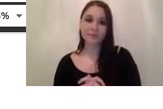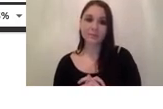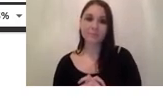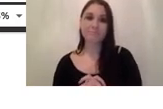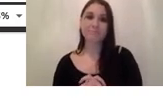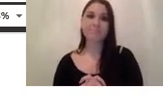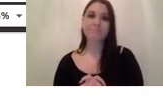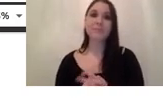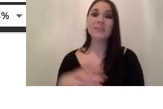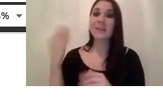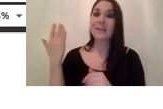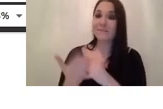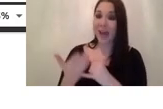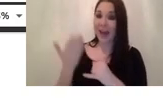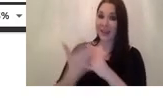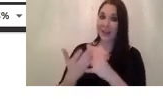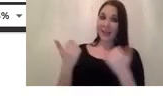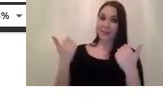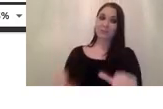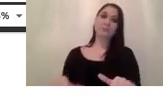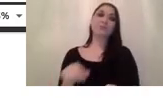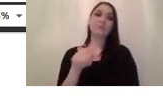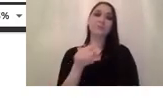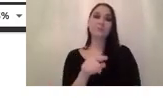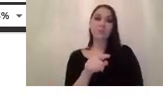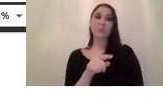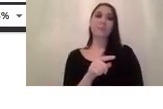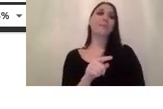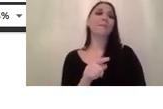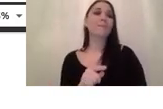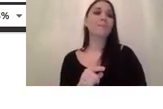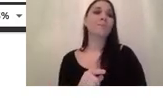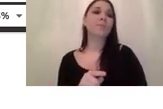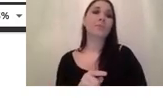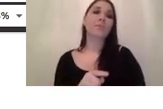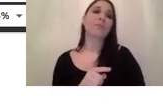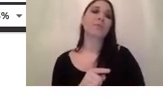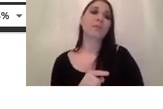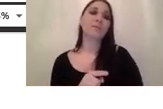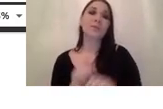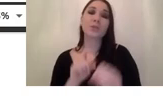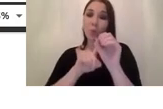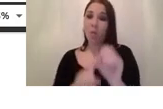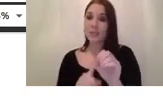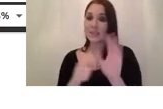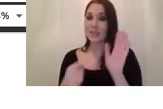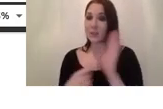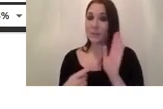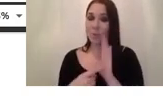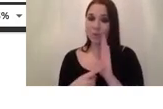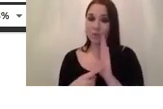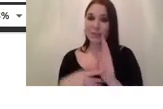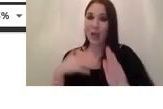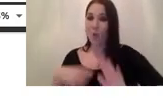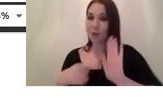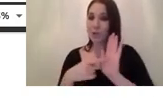finally as we were seeing here consider uh all tricky scenarios i want to show